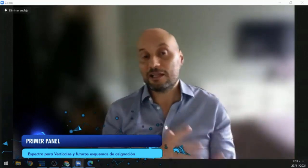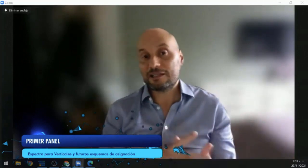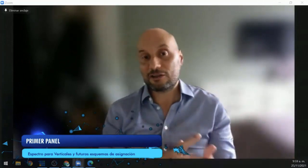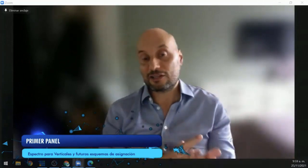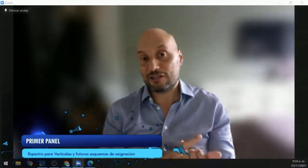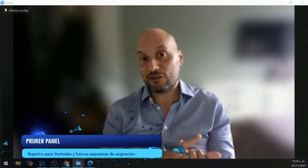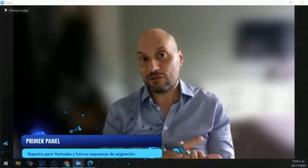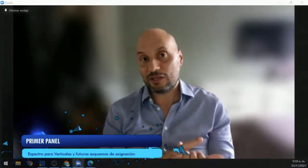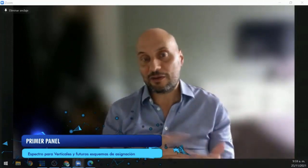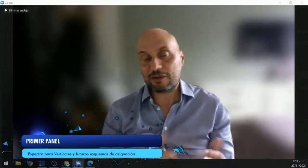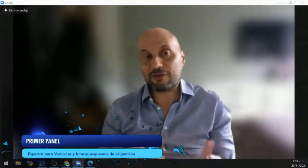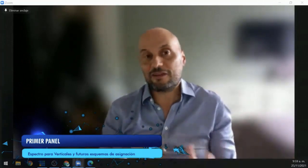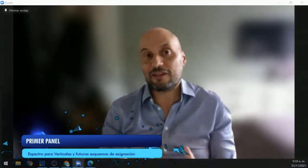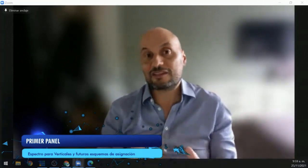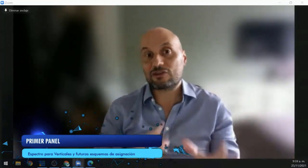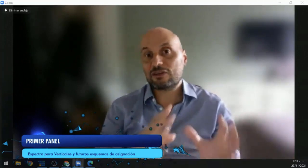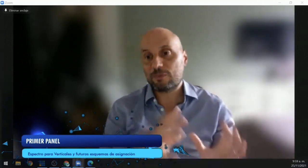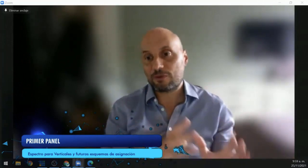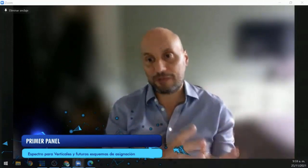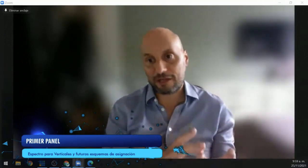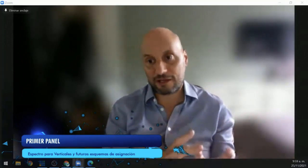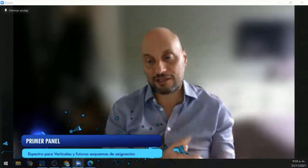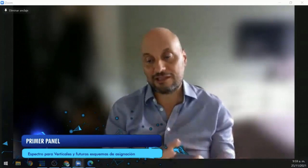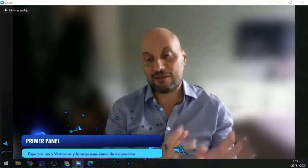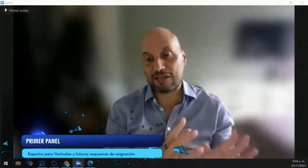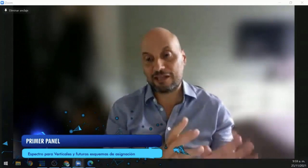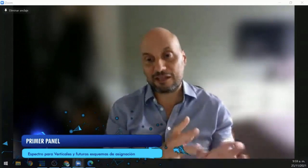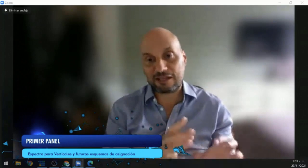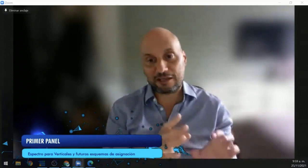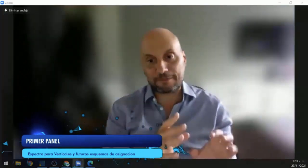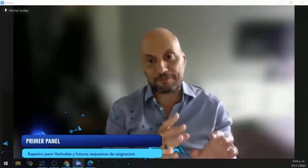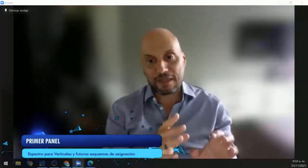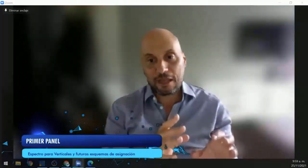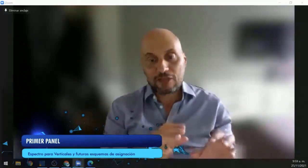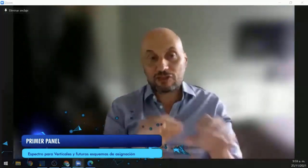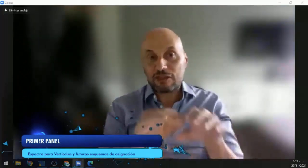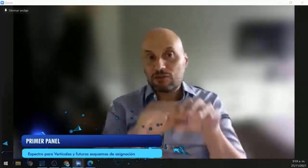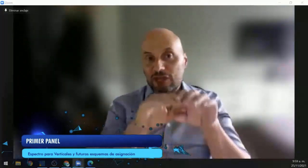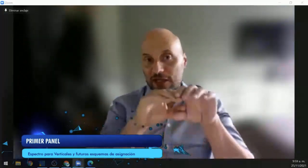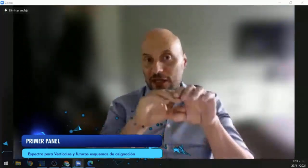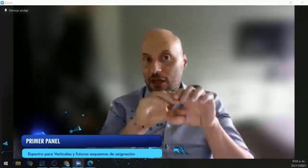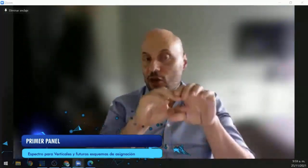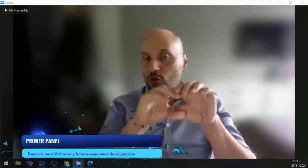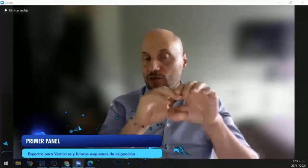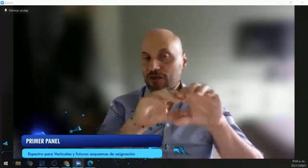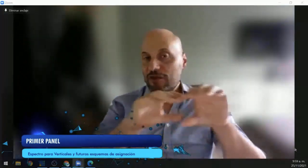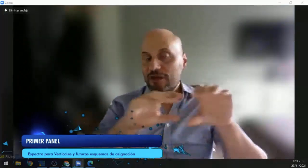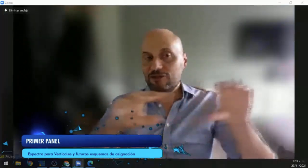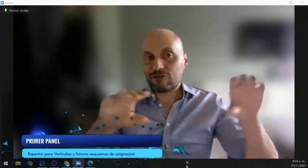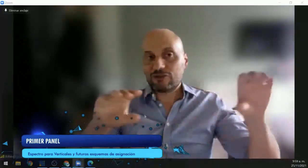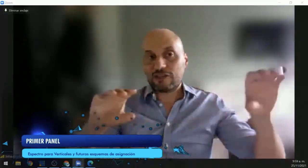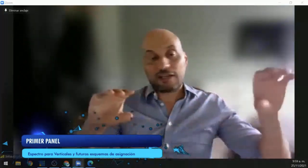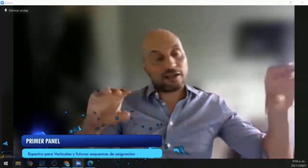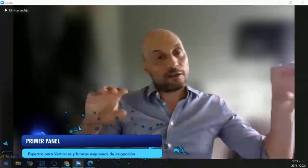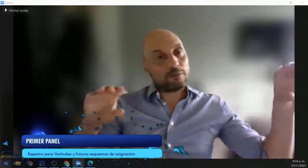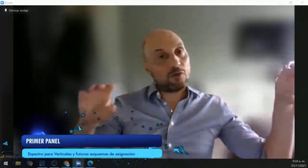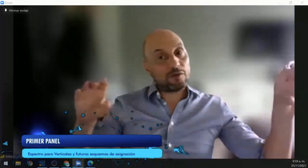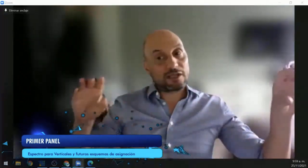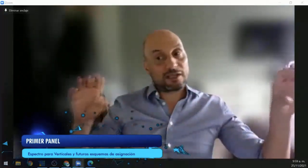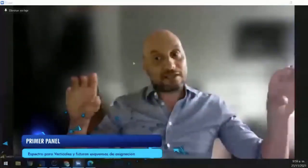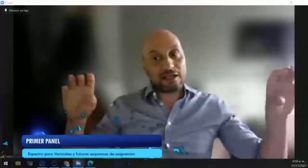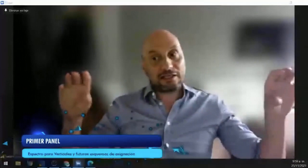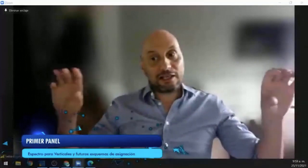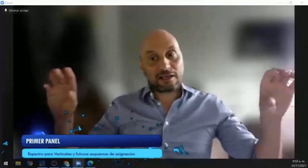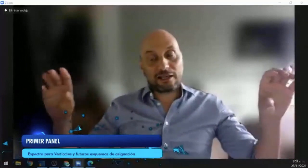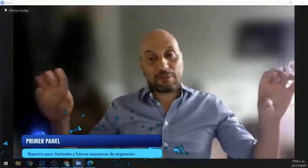represent the verticals. There are other verticals, other industries that will continue developing their networks and they will integrate as well. So we have here an entire